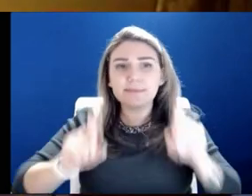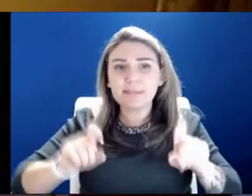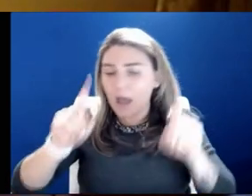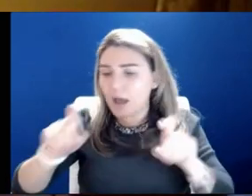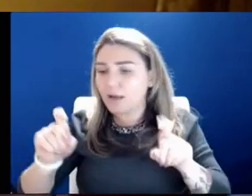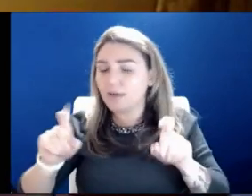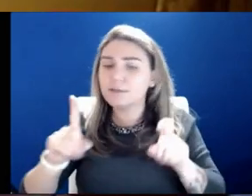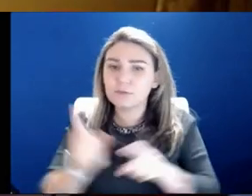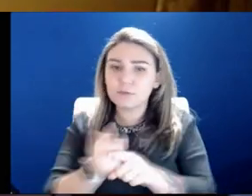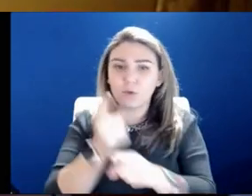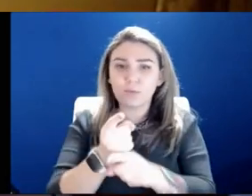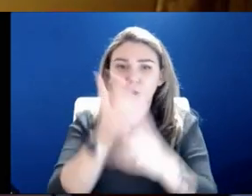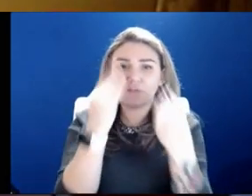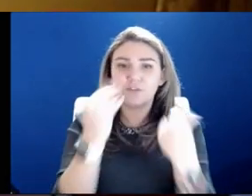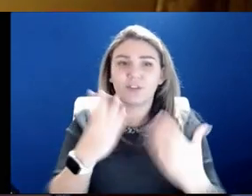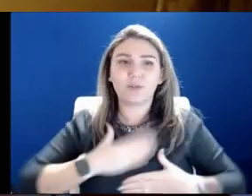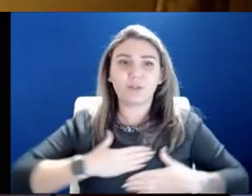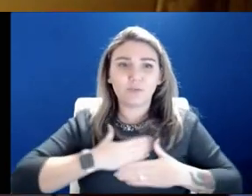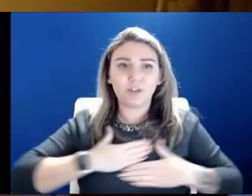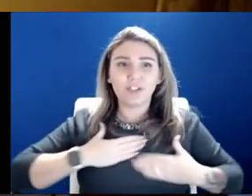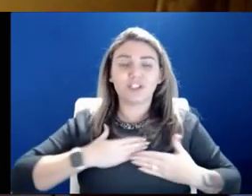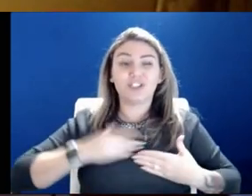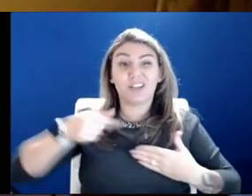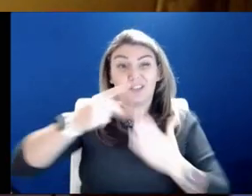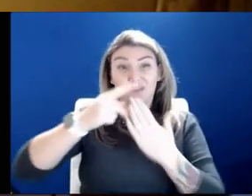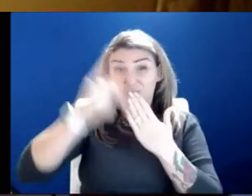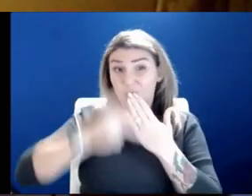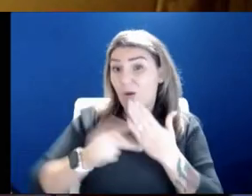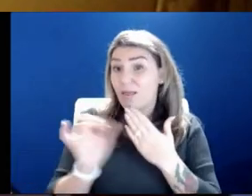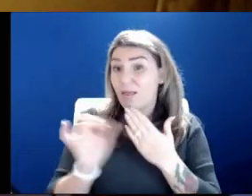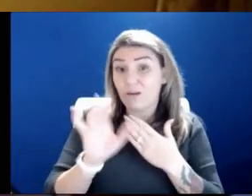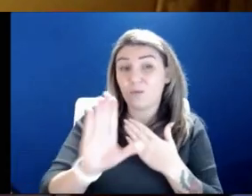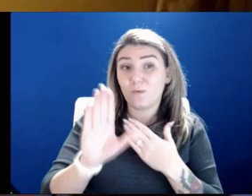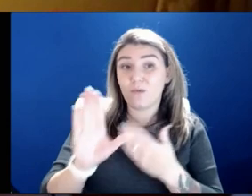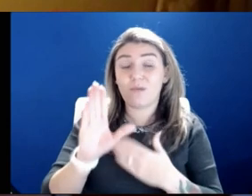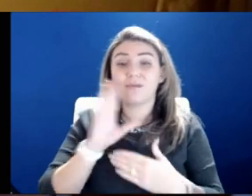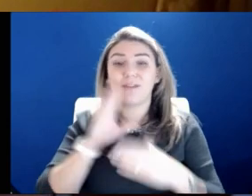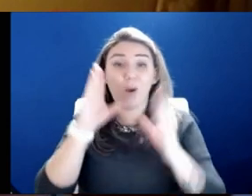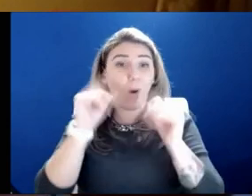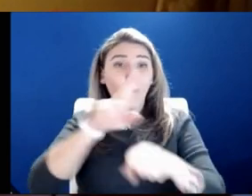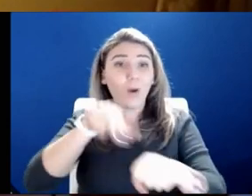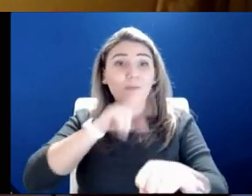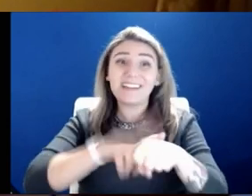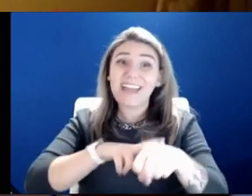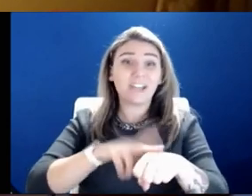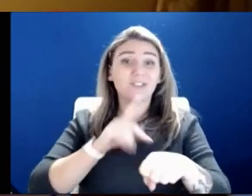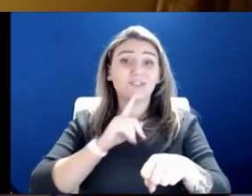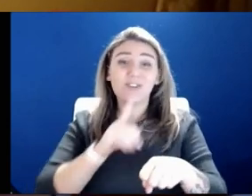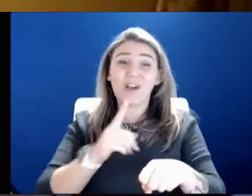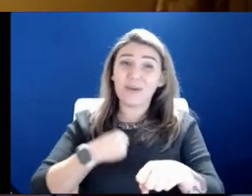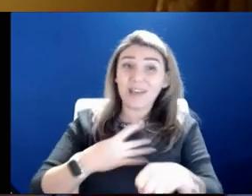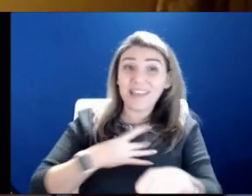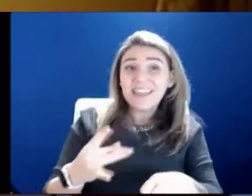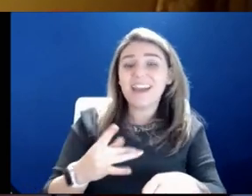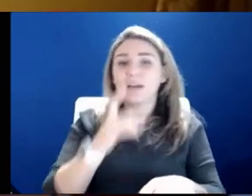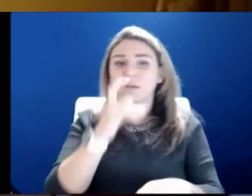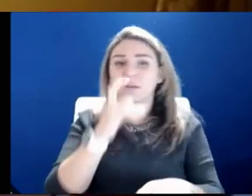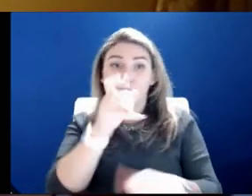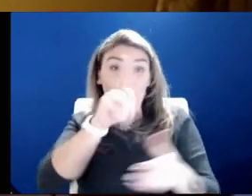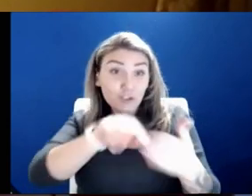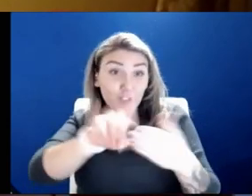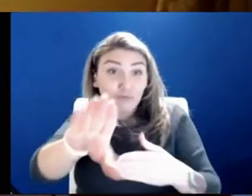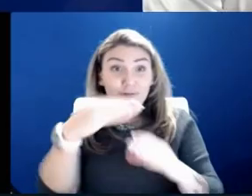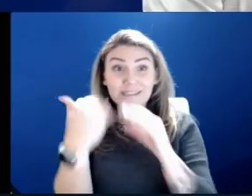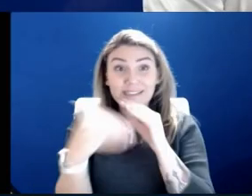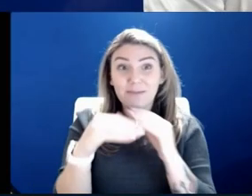And that's why we appreciate shows like yours, which, you know, I hope we could get it national, Dr. Steitz. Although I wouldn't want to check your emails after